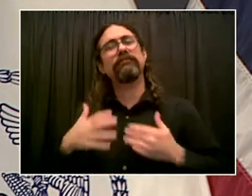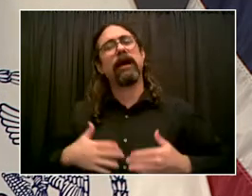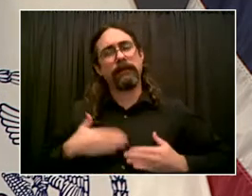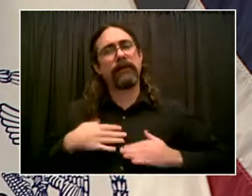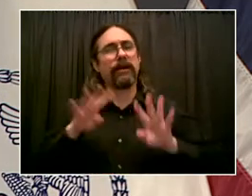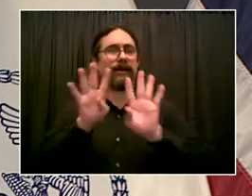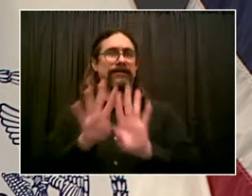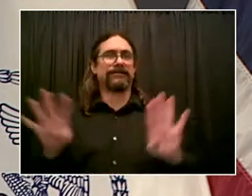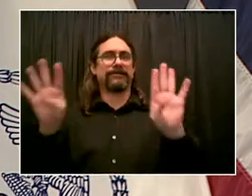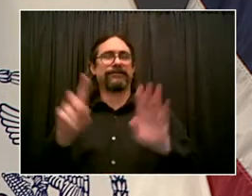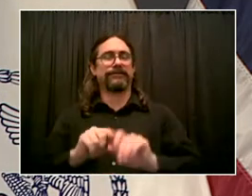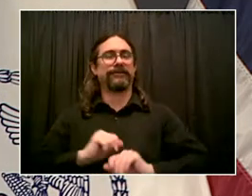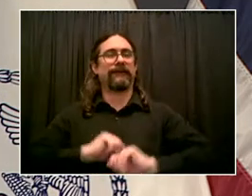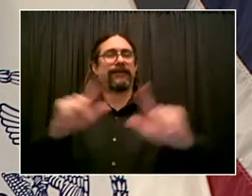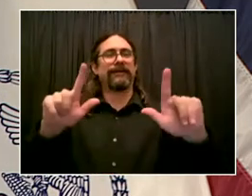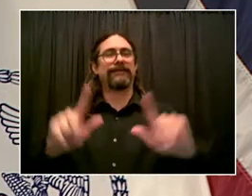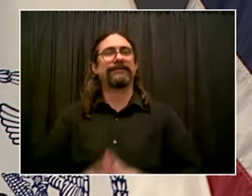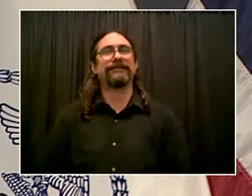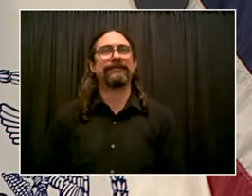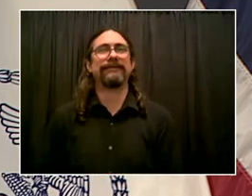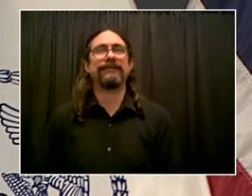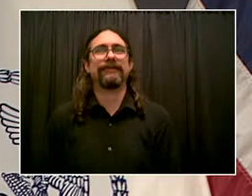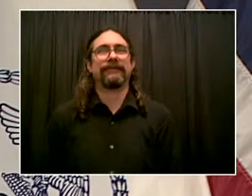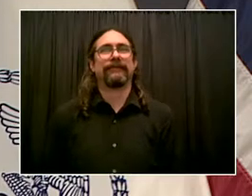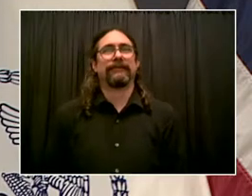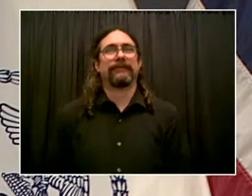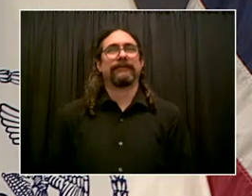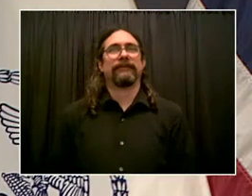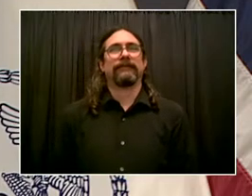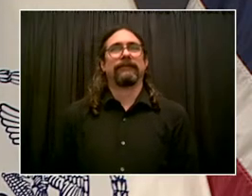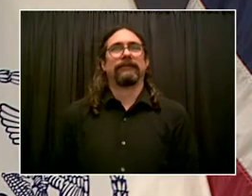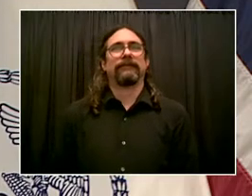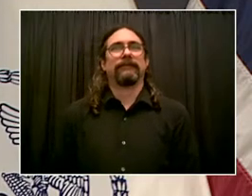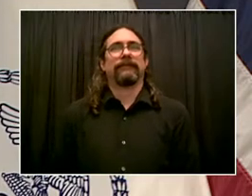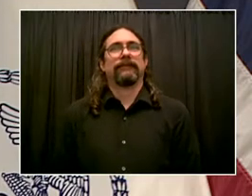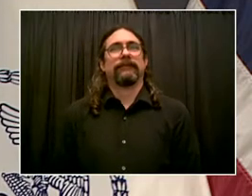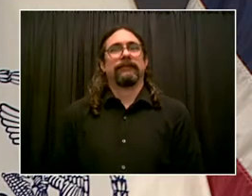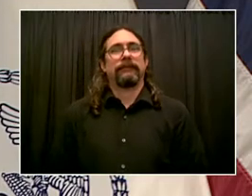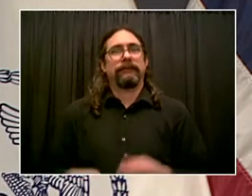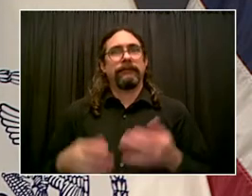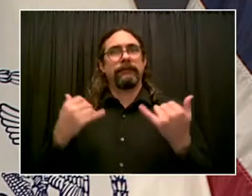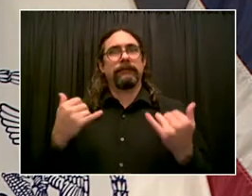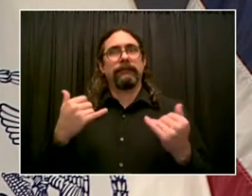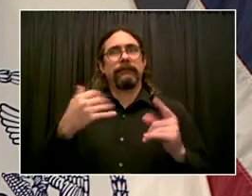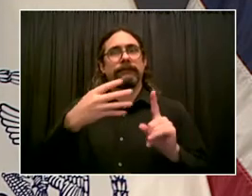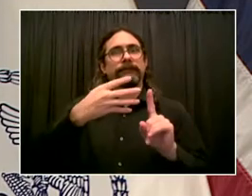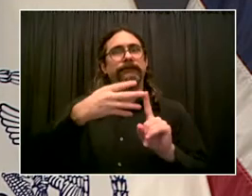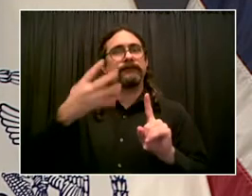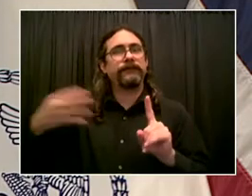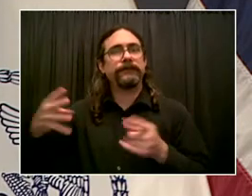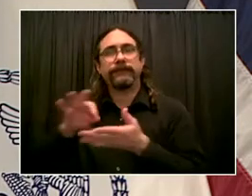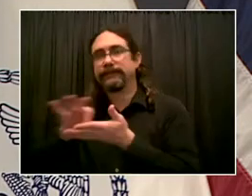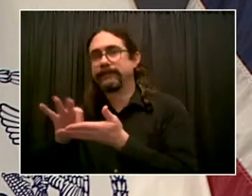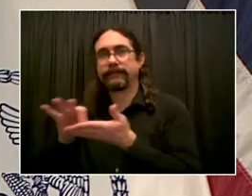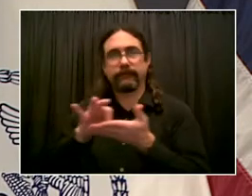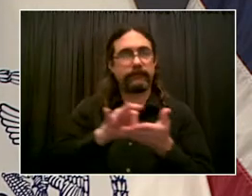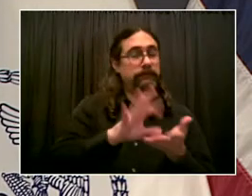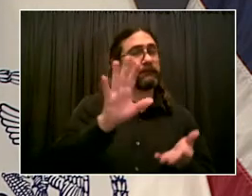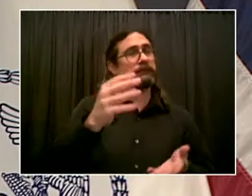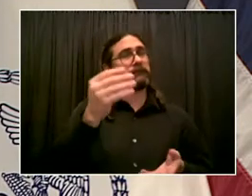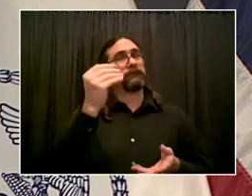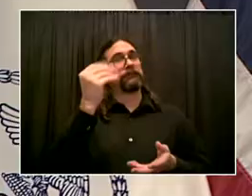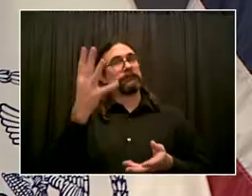day one, we have surpassed 12.5 million doses, just staggering effort. And it is going to grow a lot right now.